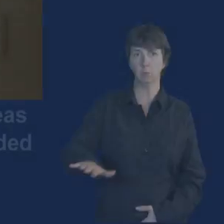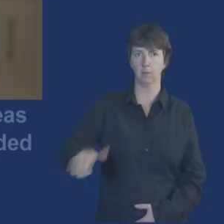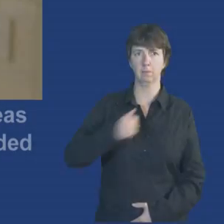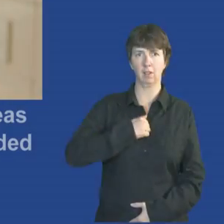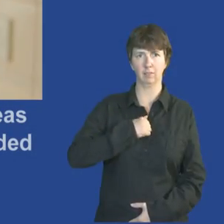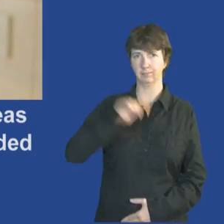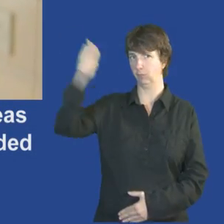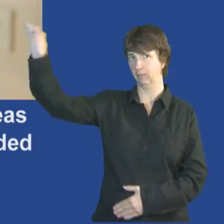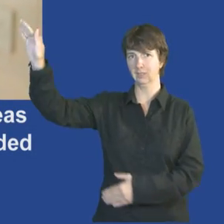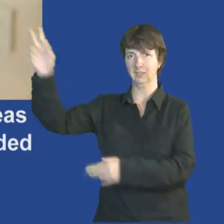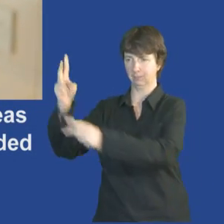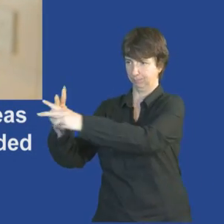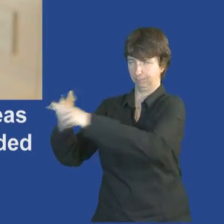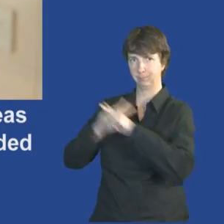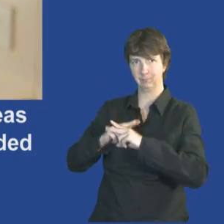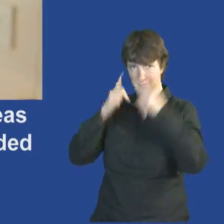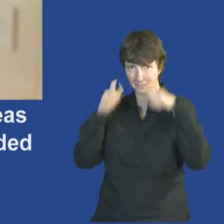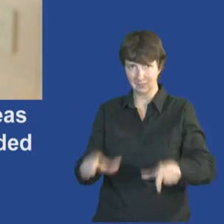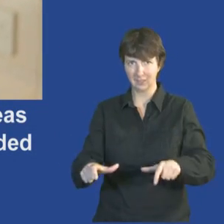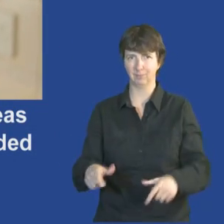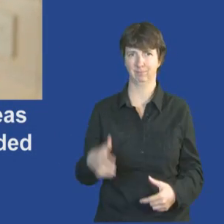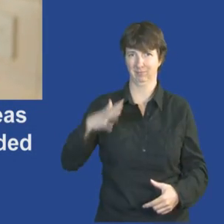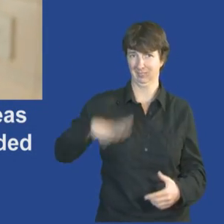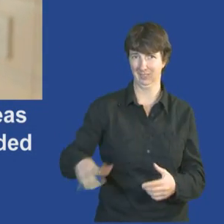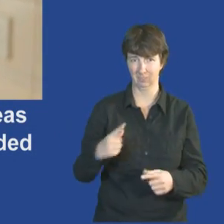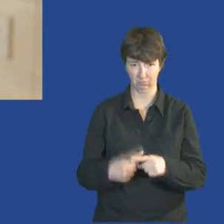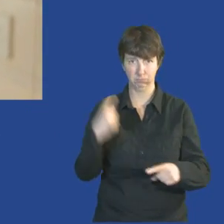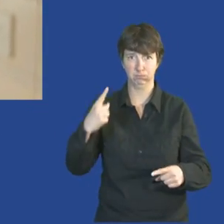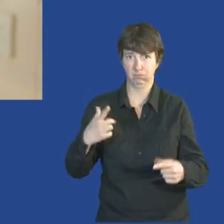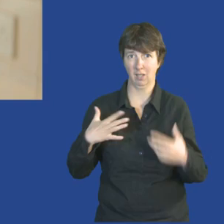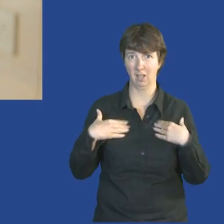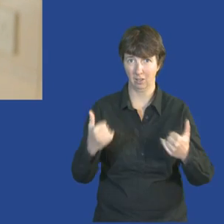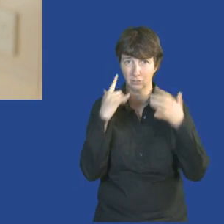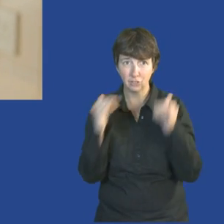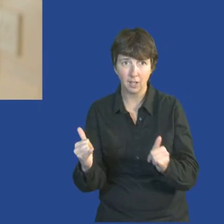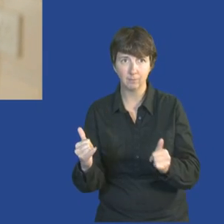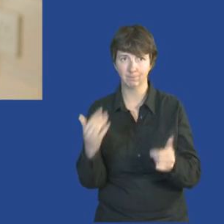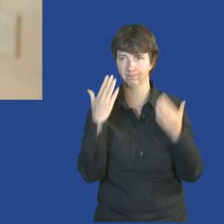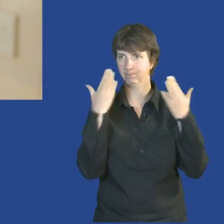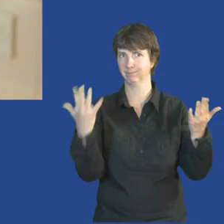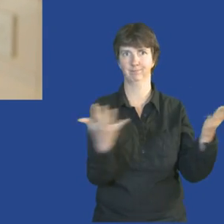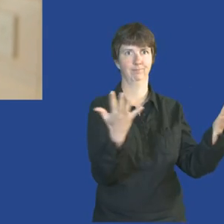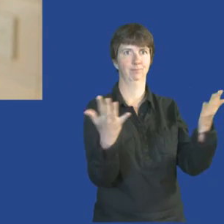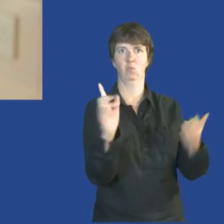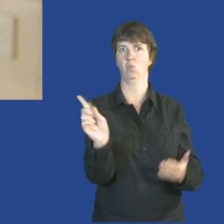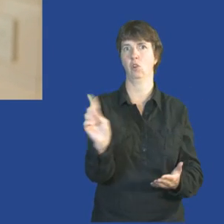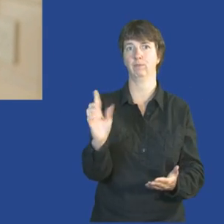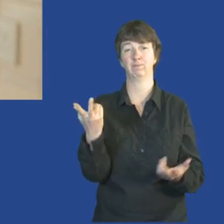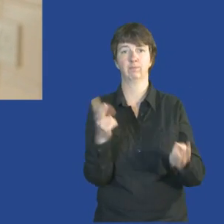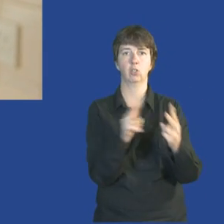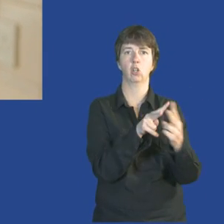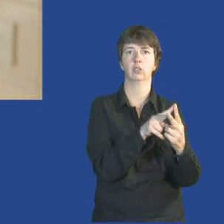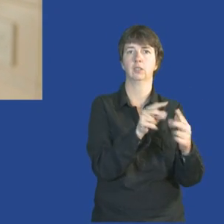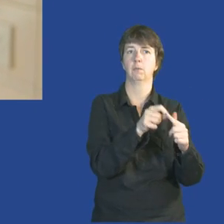A relative of mine from overseas came to stay with me. He needed an urgent health check. I didn't know what to do, so I contacted